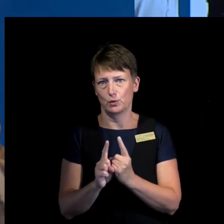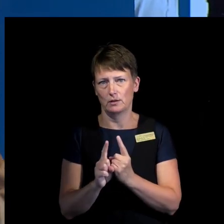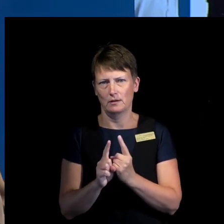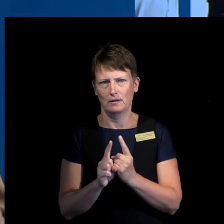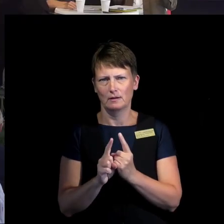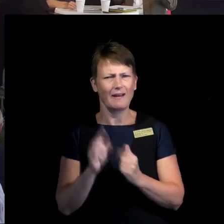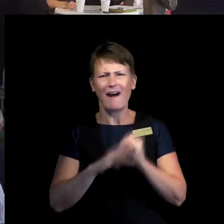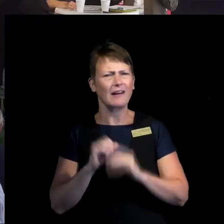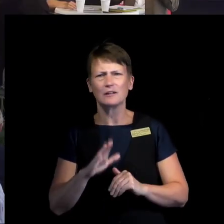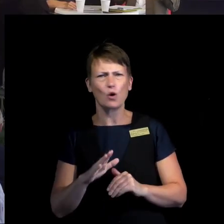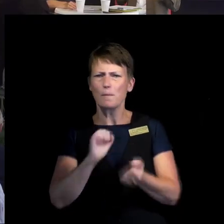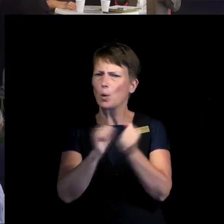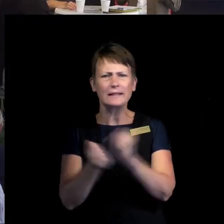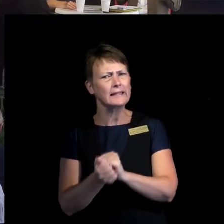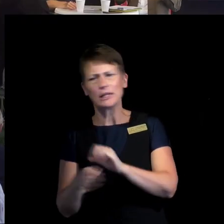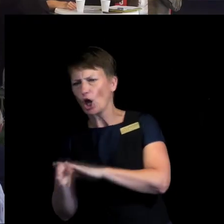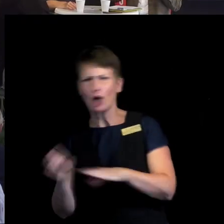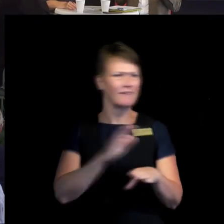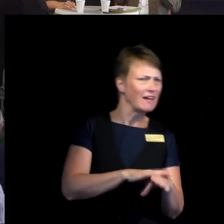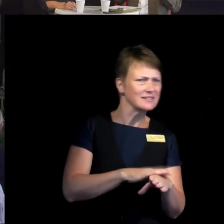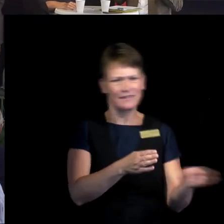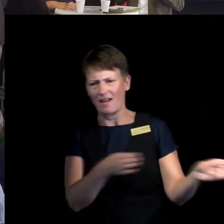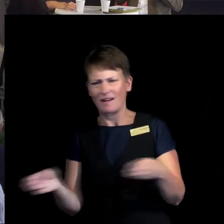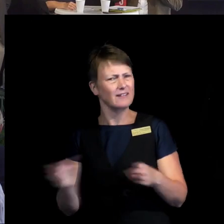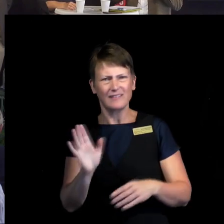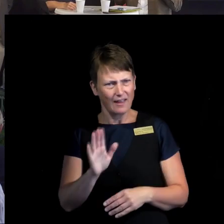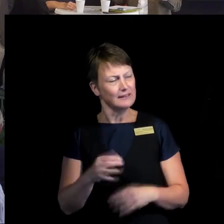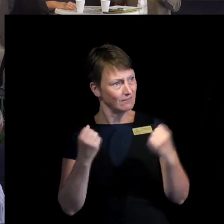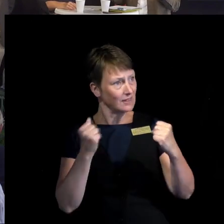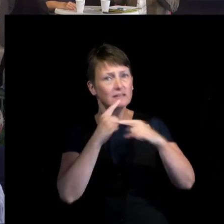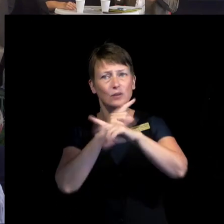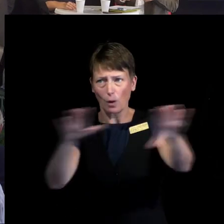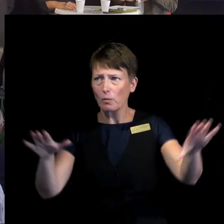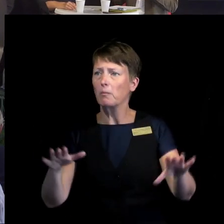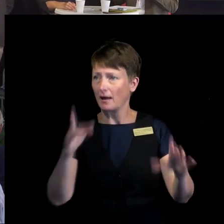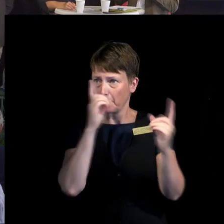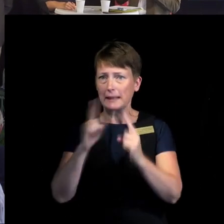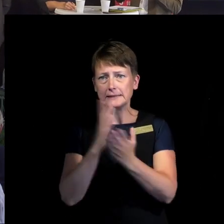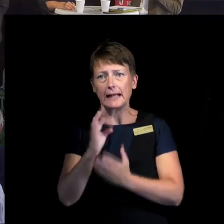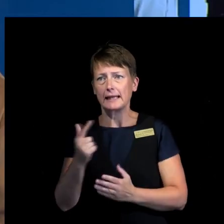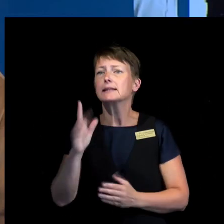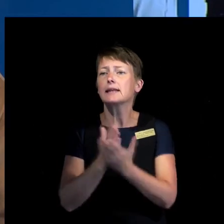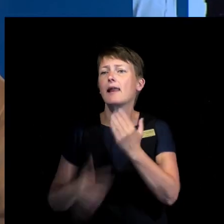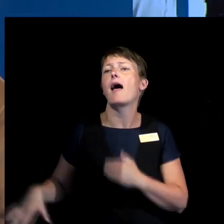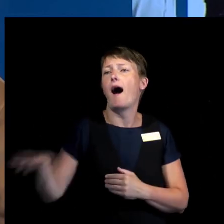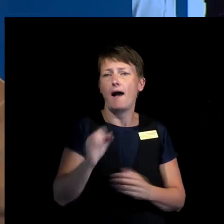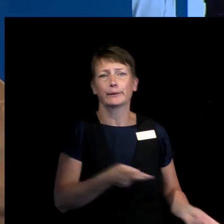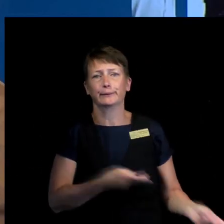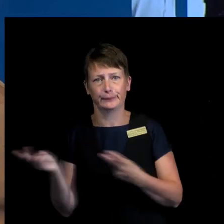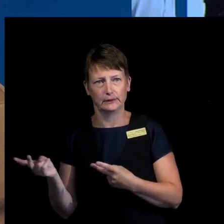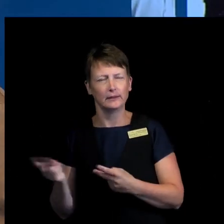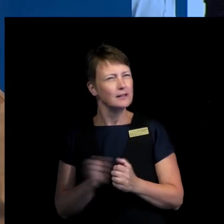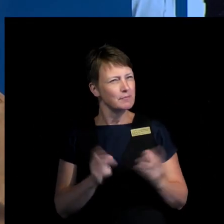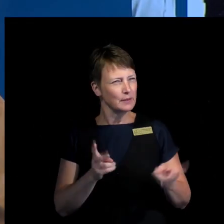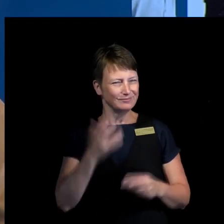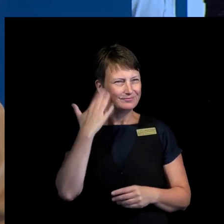left, right political scale. So that's one thing to make sure that everyone knows that these are rights for everyone. But I also think that it was a very interesting campaign in the 90s